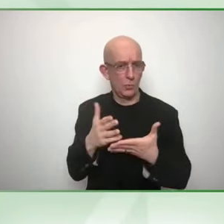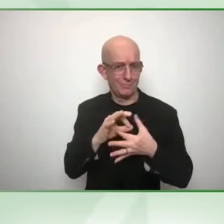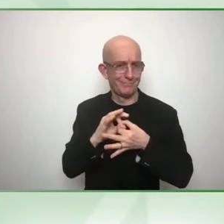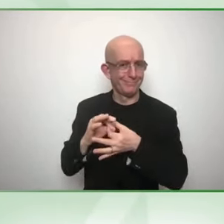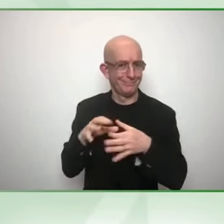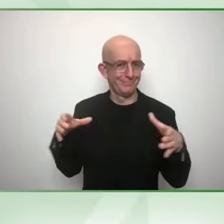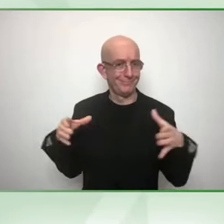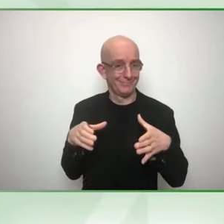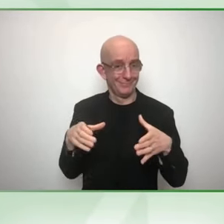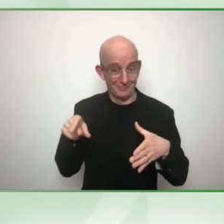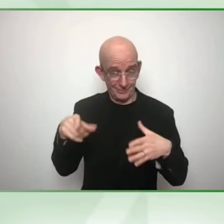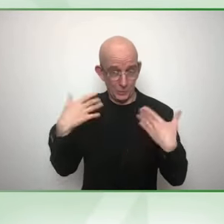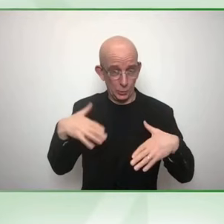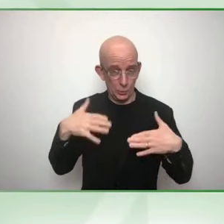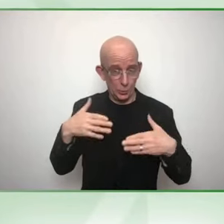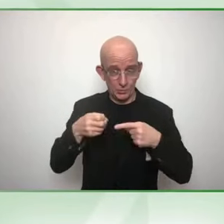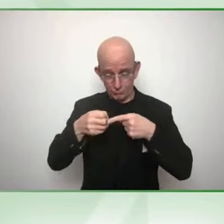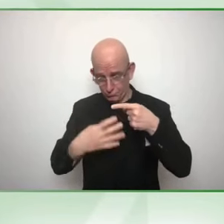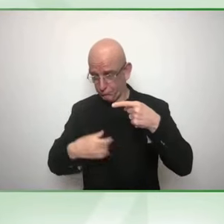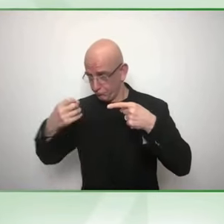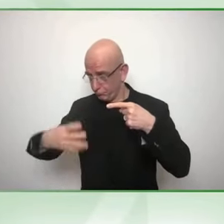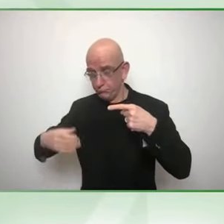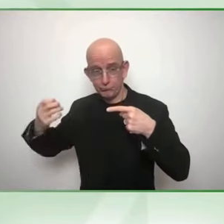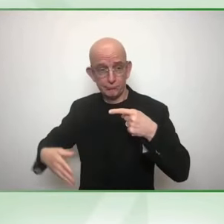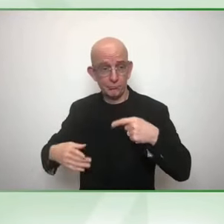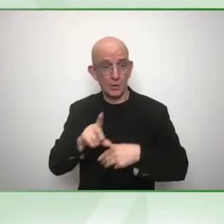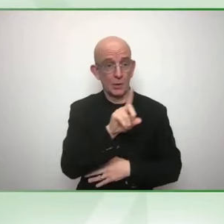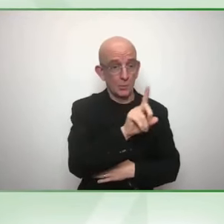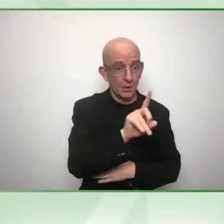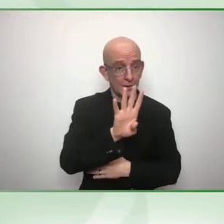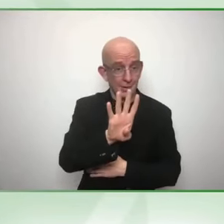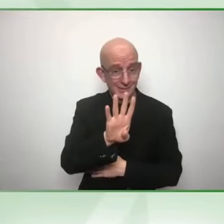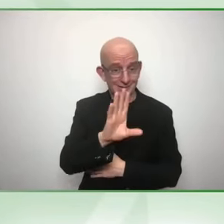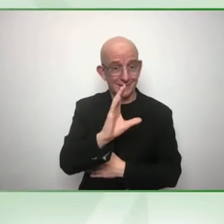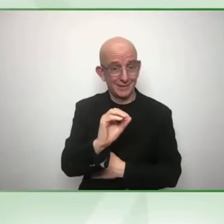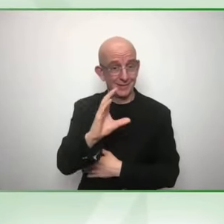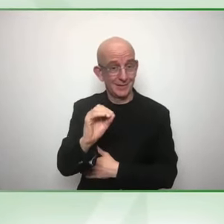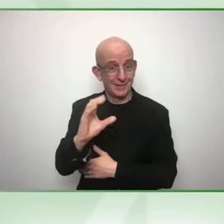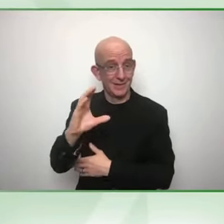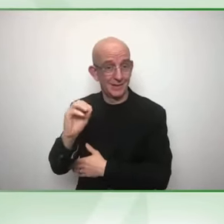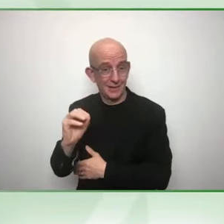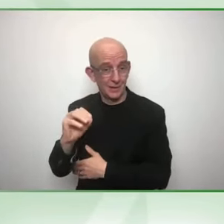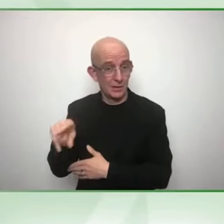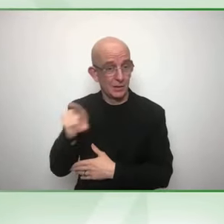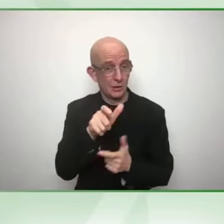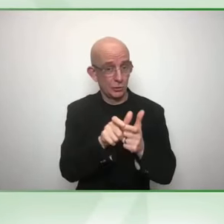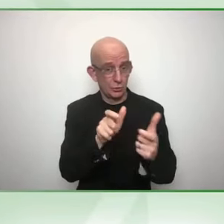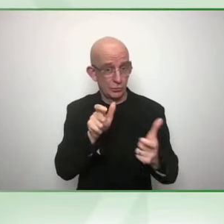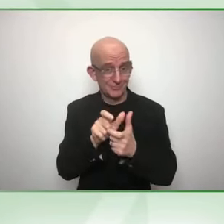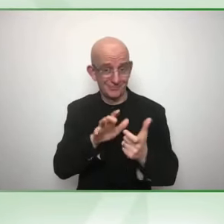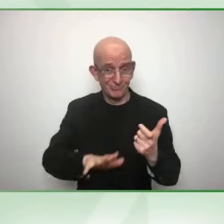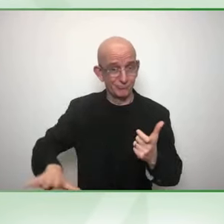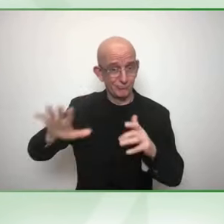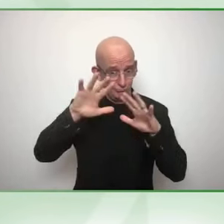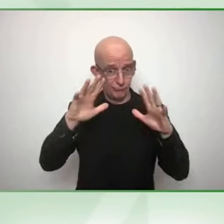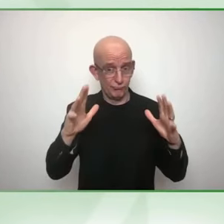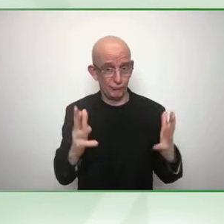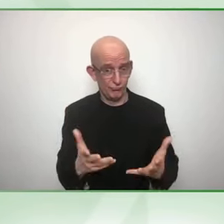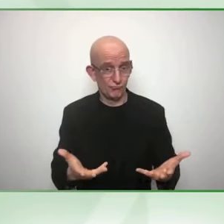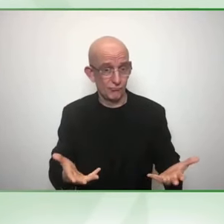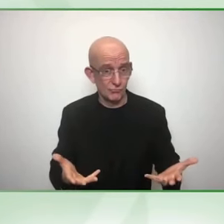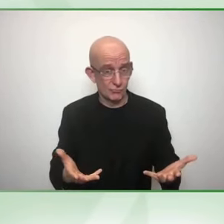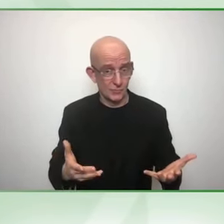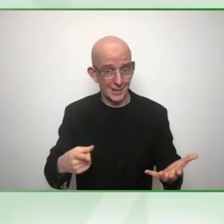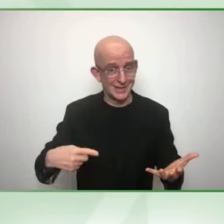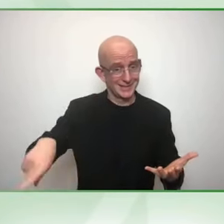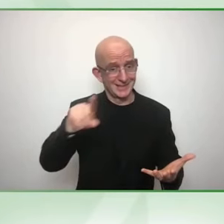where has disability really been to date? Where has the disability metrics been within big